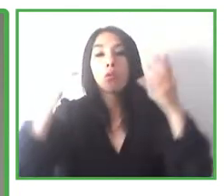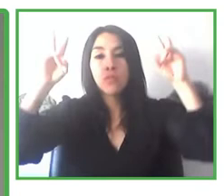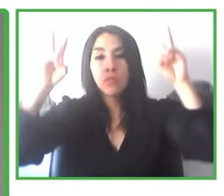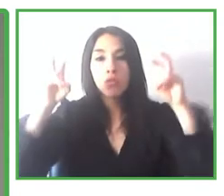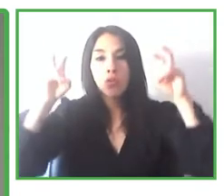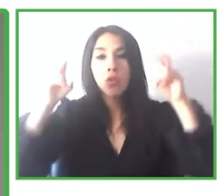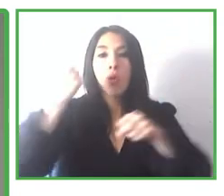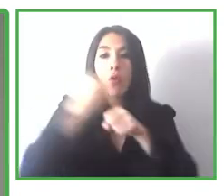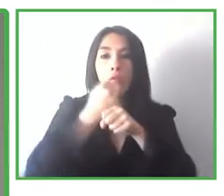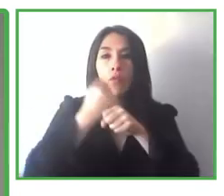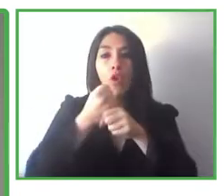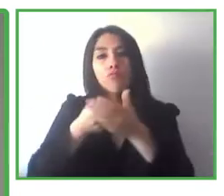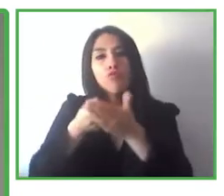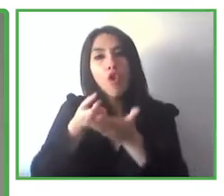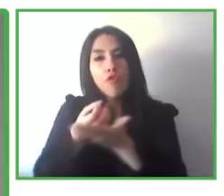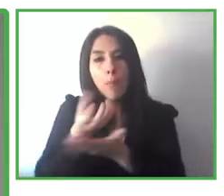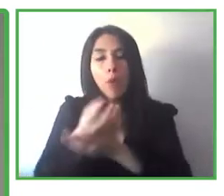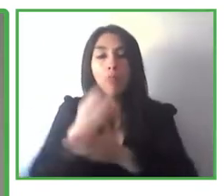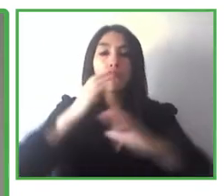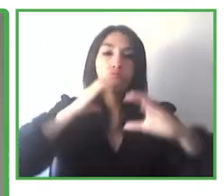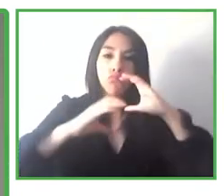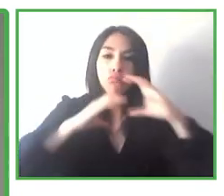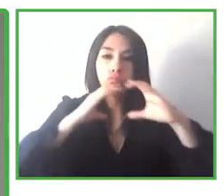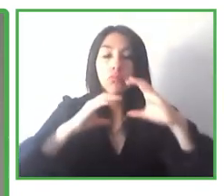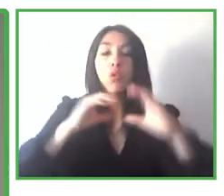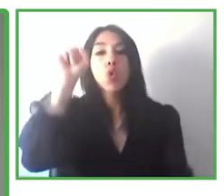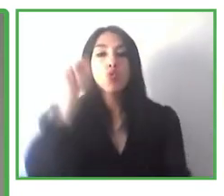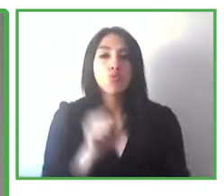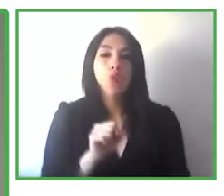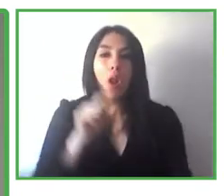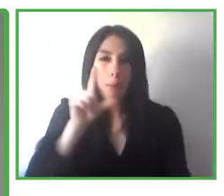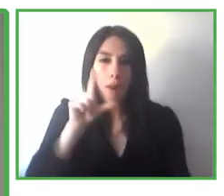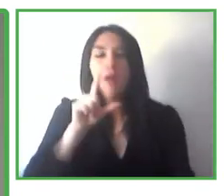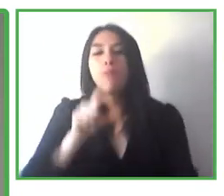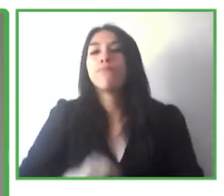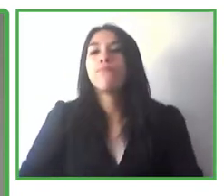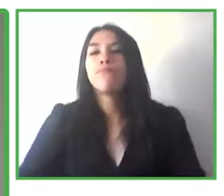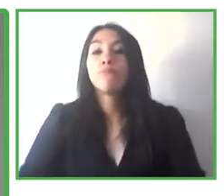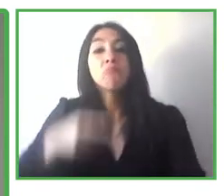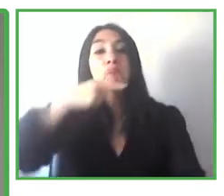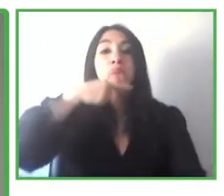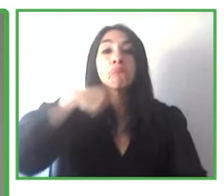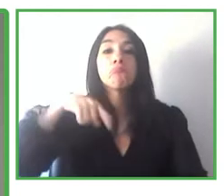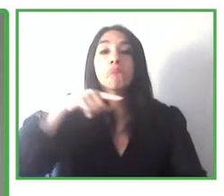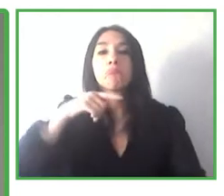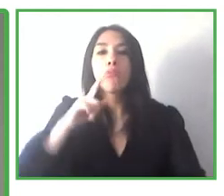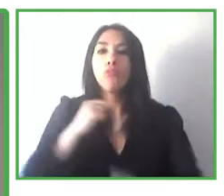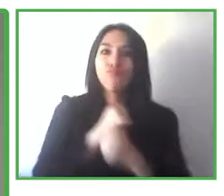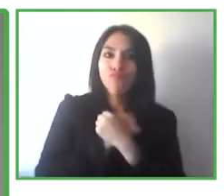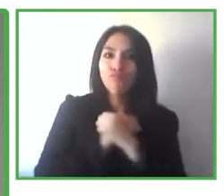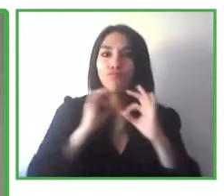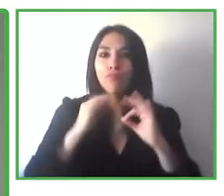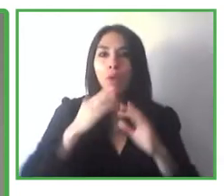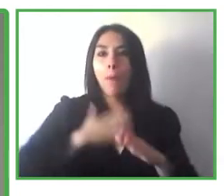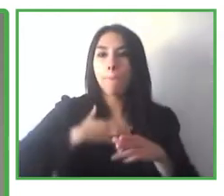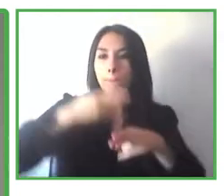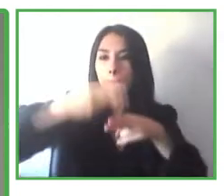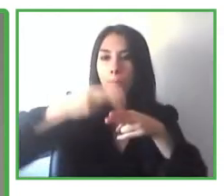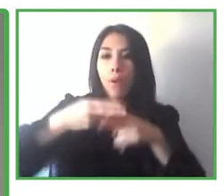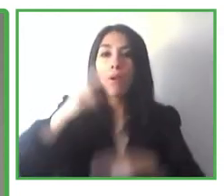ICTs for Latin America. It is a pleasure. My name is Ricardo Garcia.